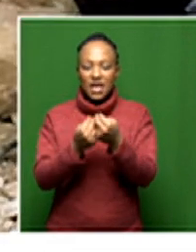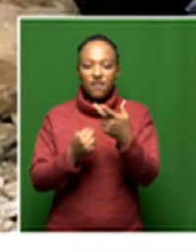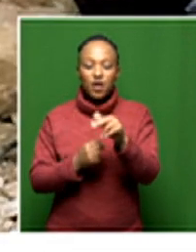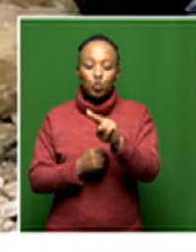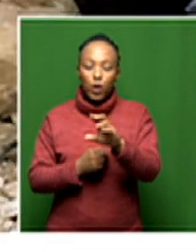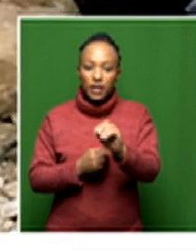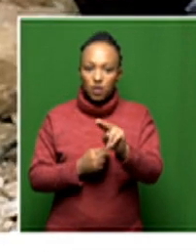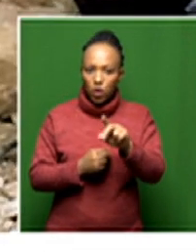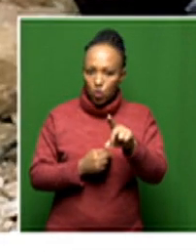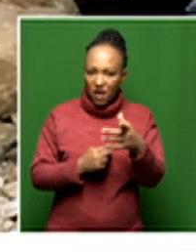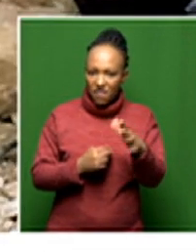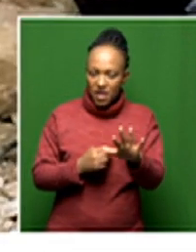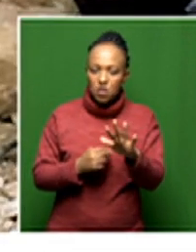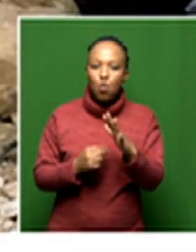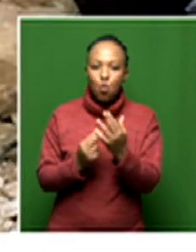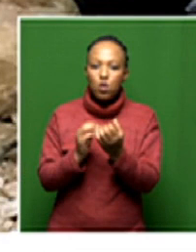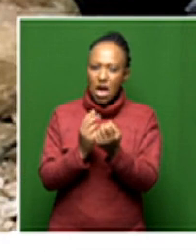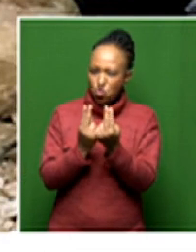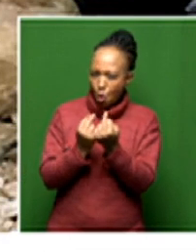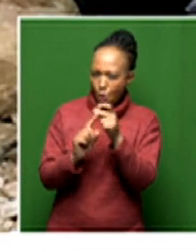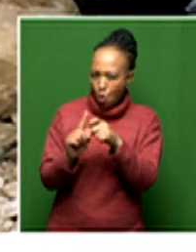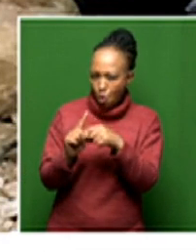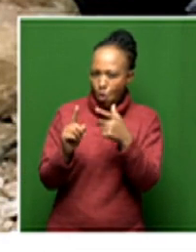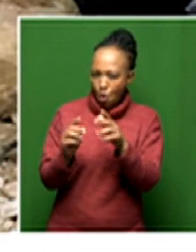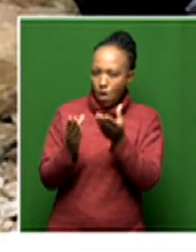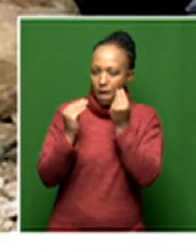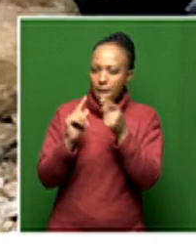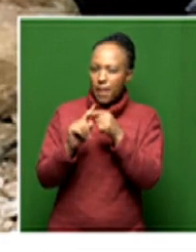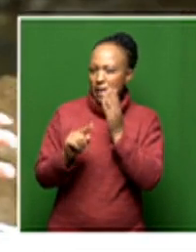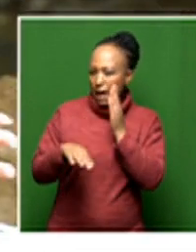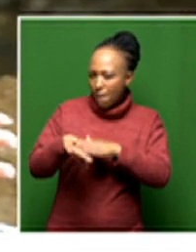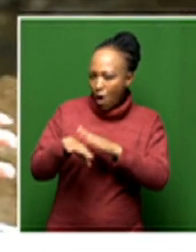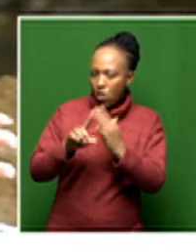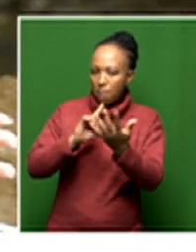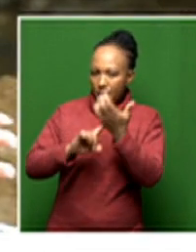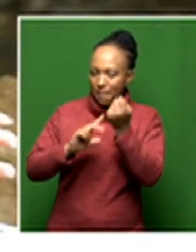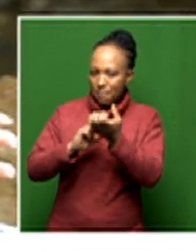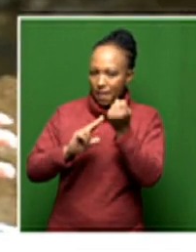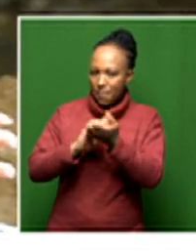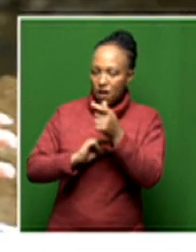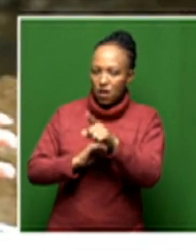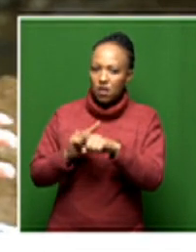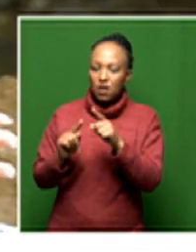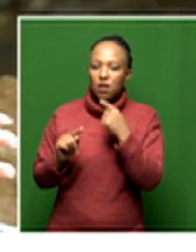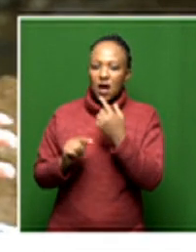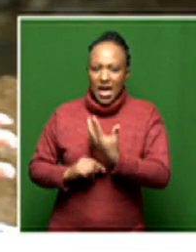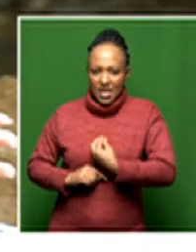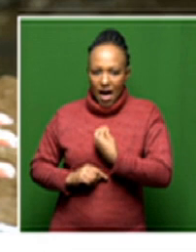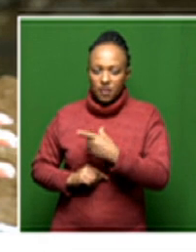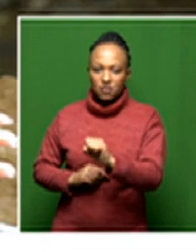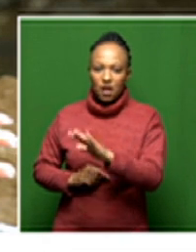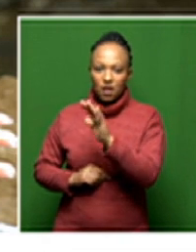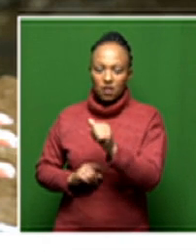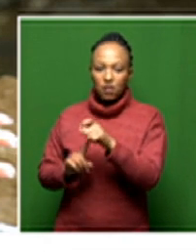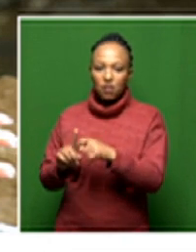2021 emerging explorer so to find out more about her achievements and also what it takes to be a young south